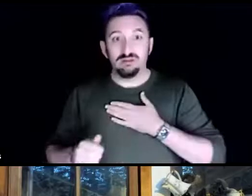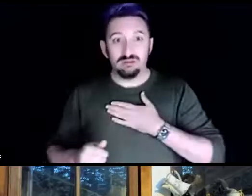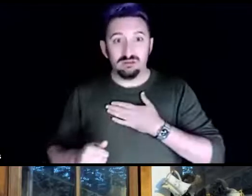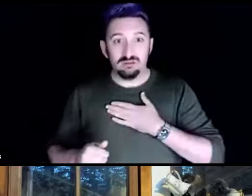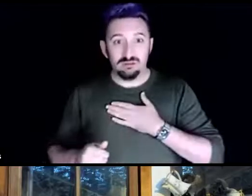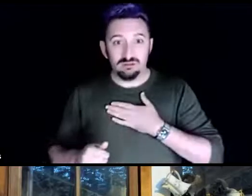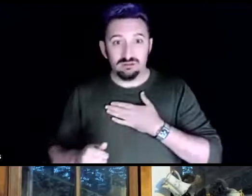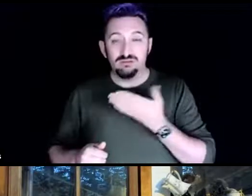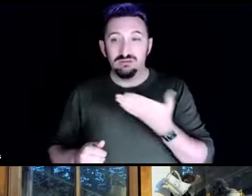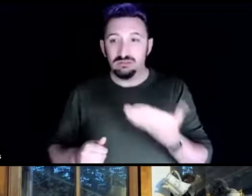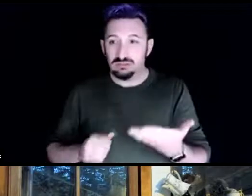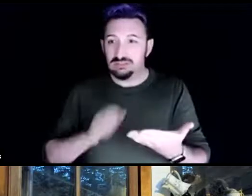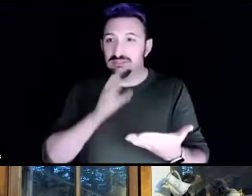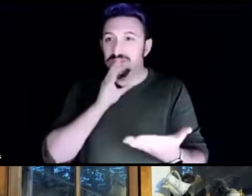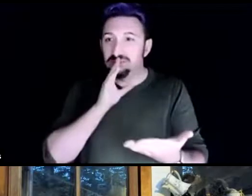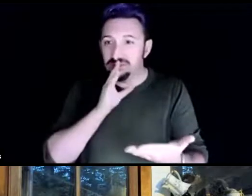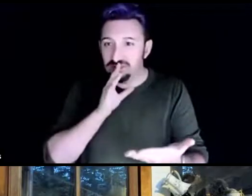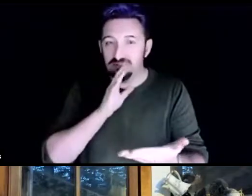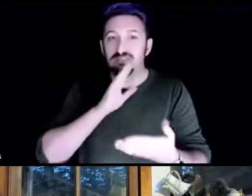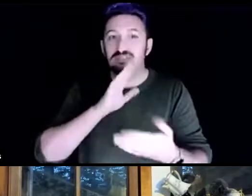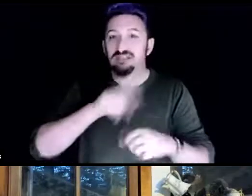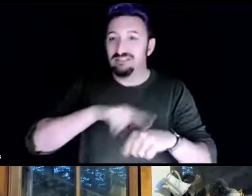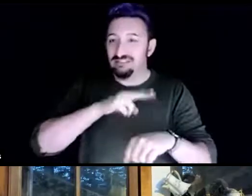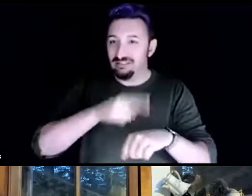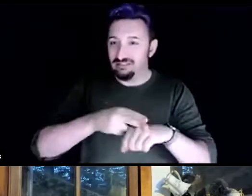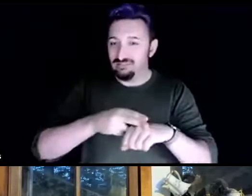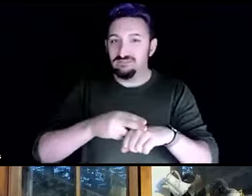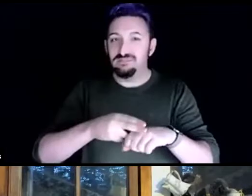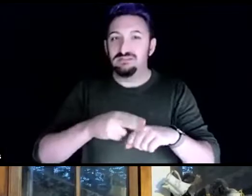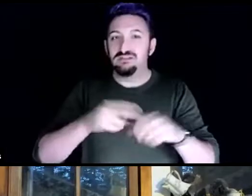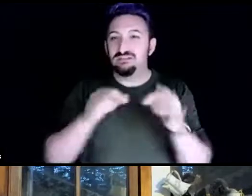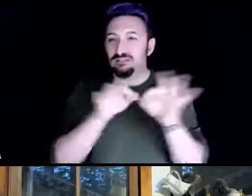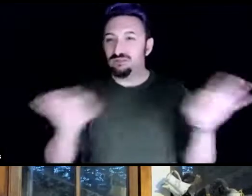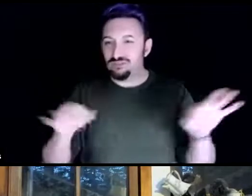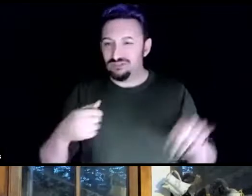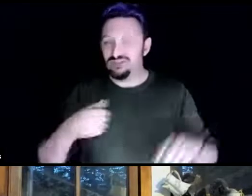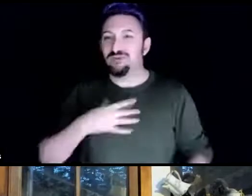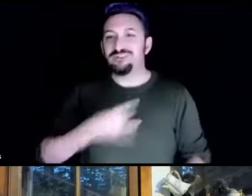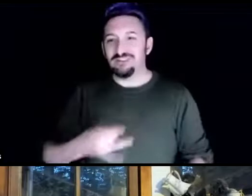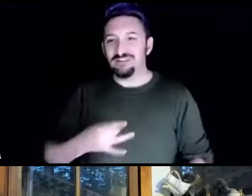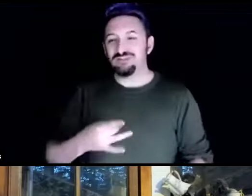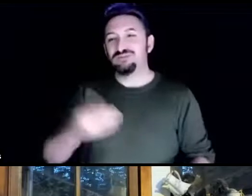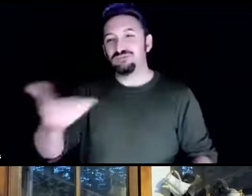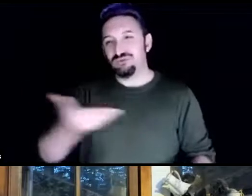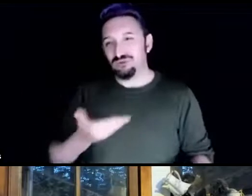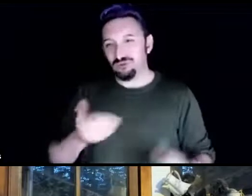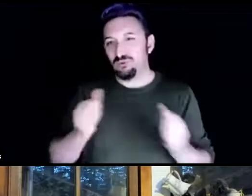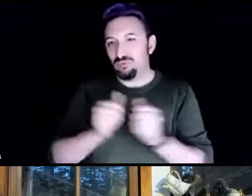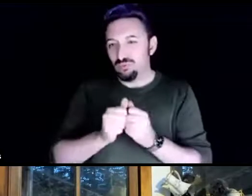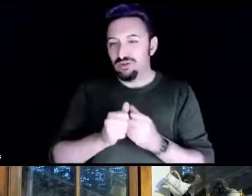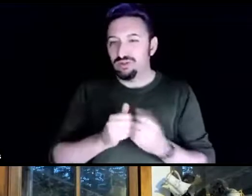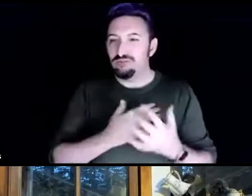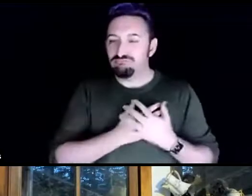And I would like to greet you with a heartfelt handshake. So welcome tonight, and I'm glad to be here together.